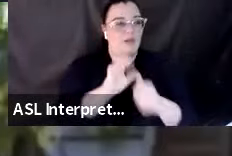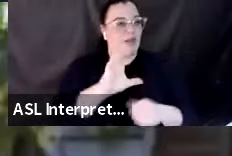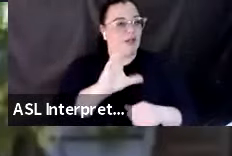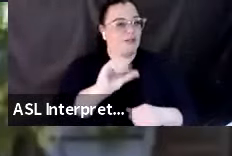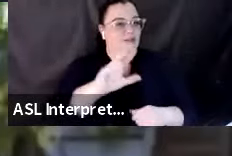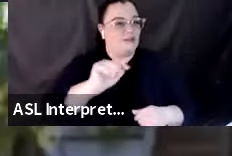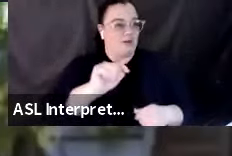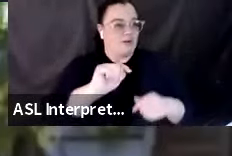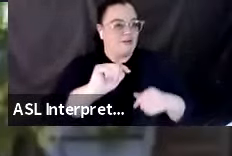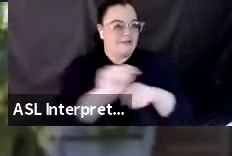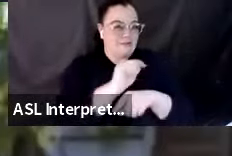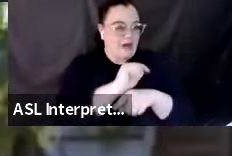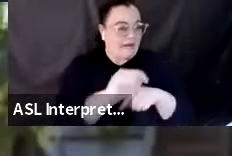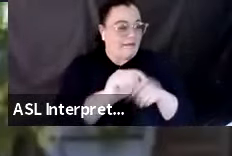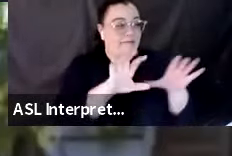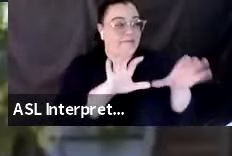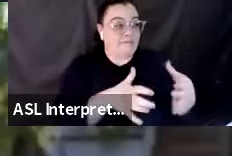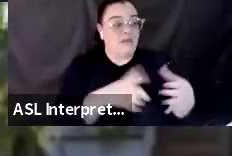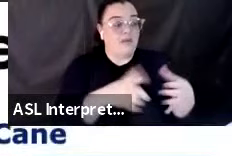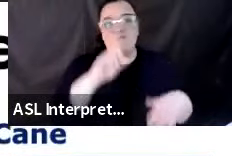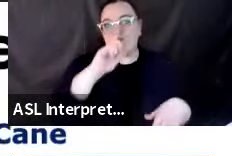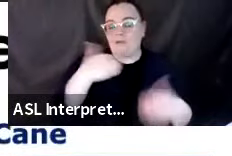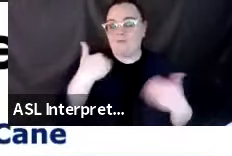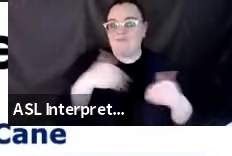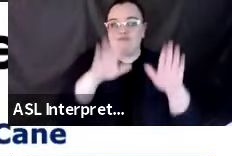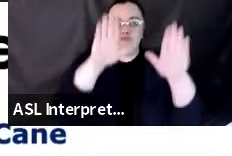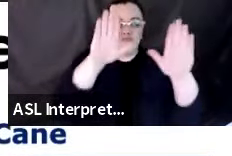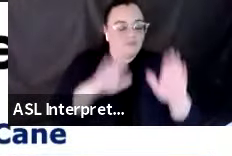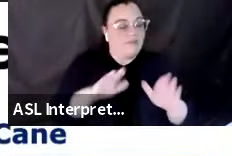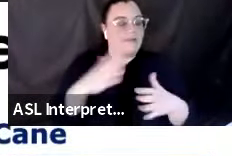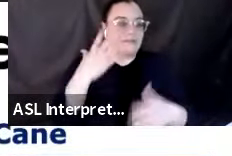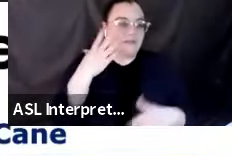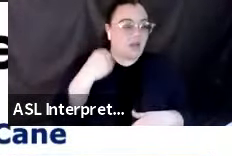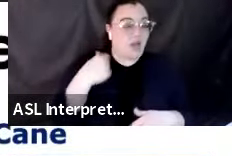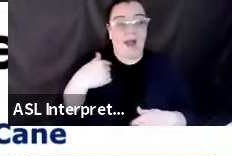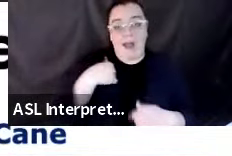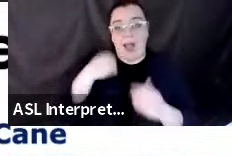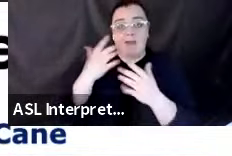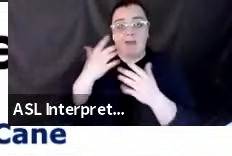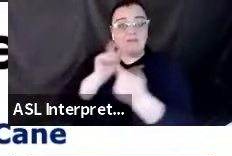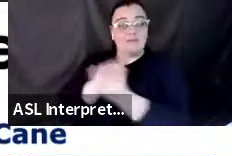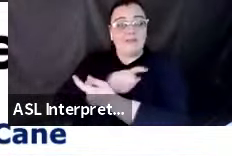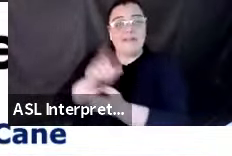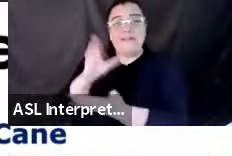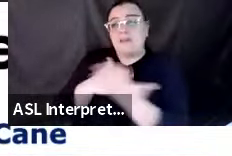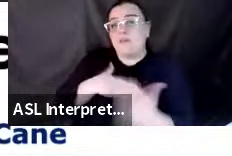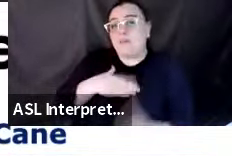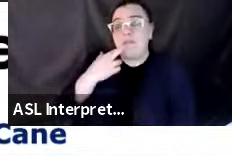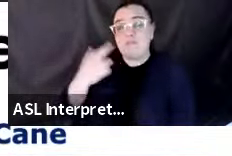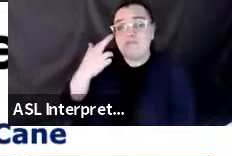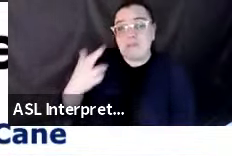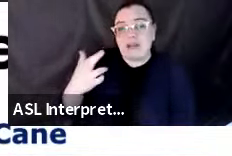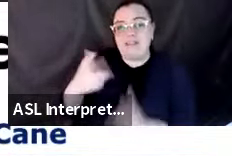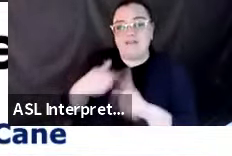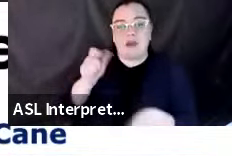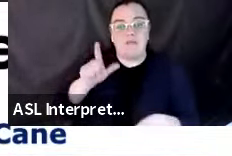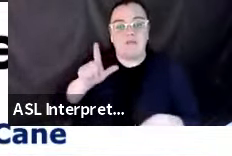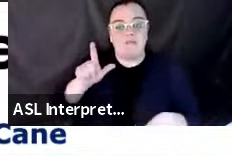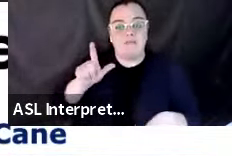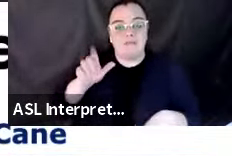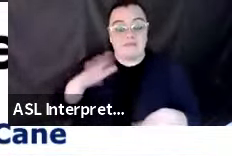And it was one of the most memorable experiences I ever had. Is that an aftershock?